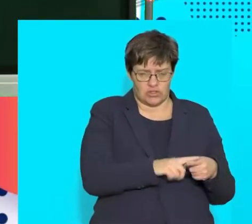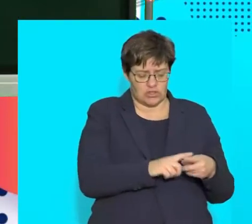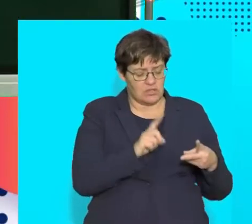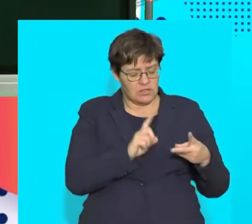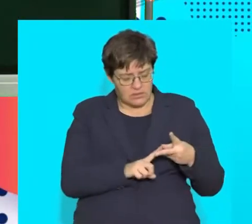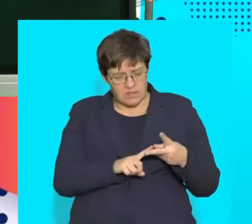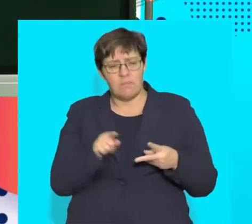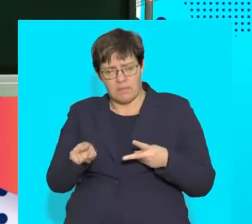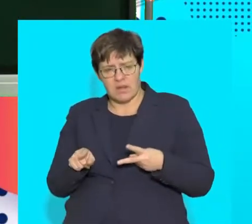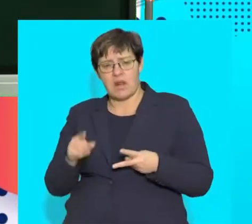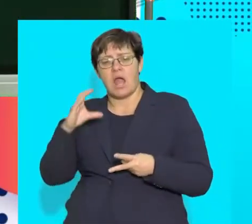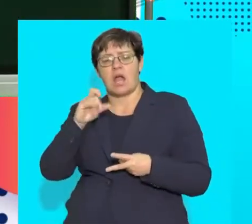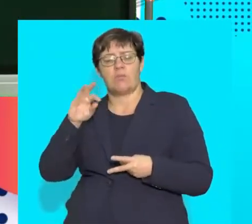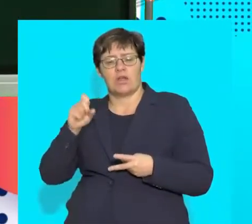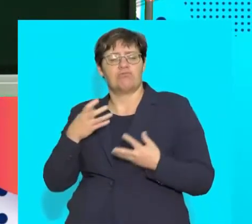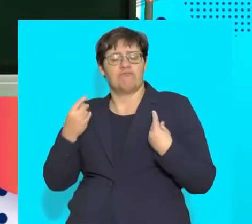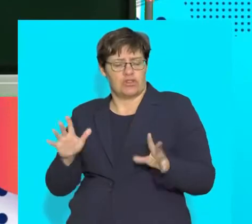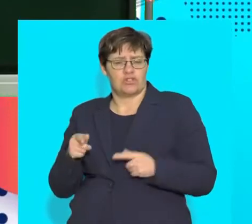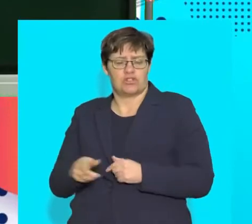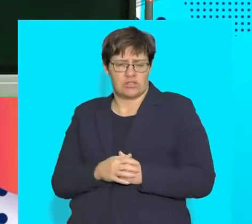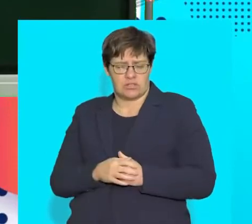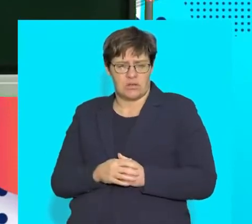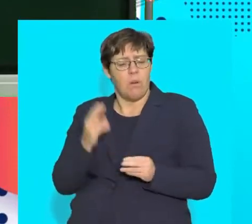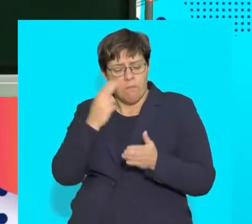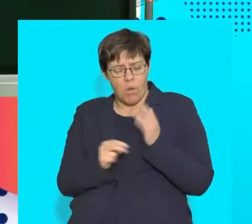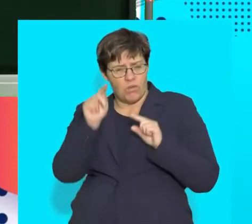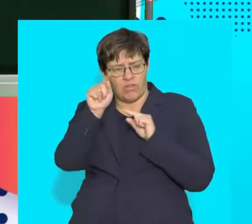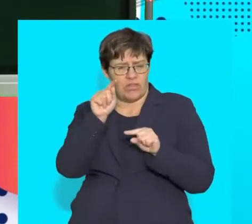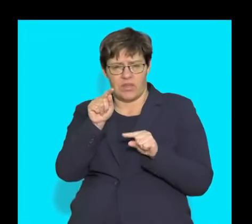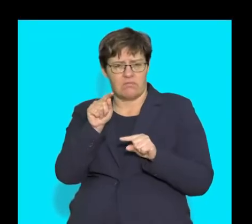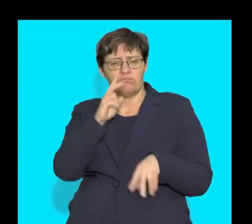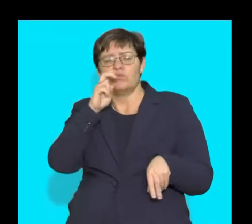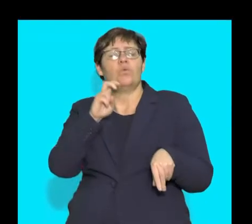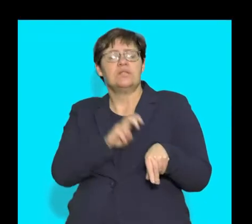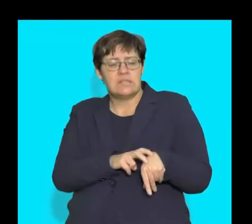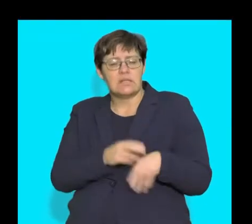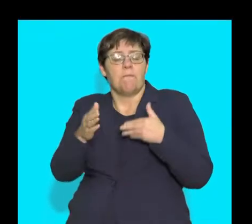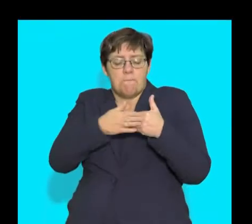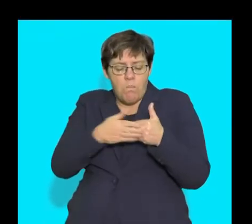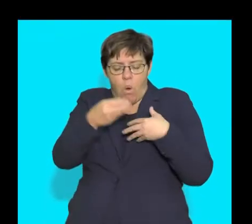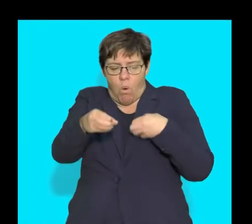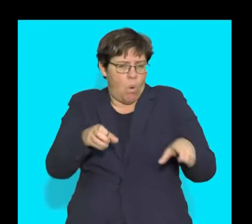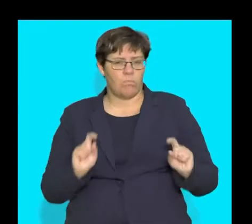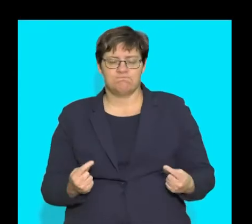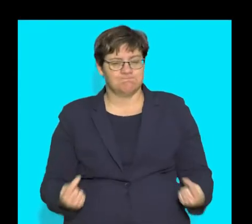Glucose is a product of carbohydrate digestion. So both of these do not need to be broken down any further